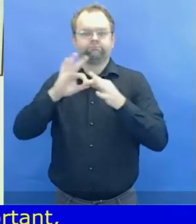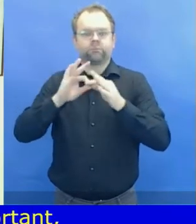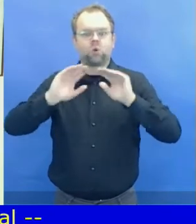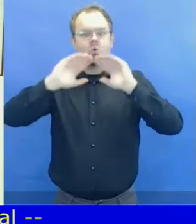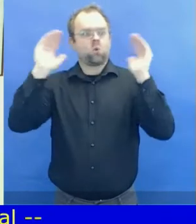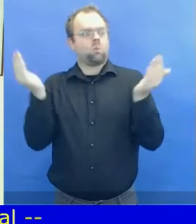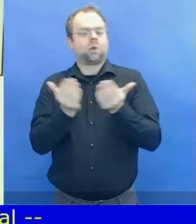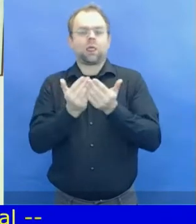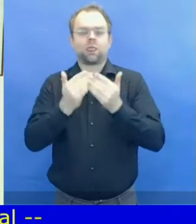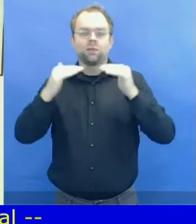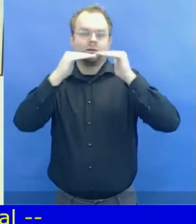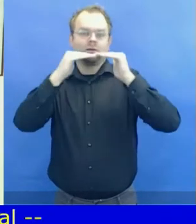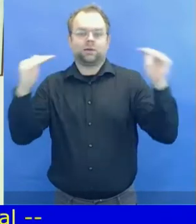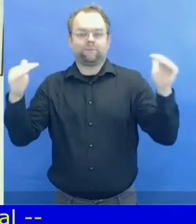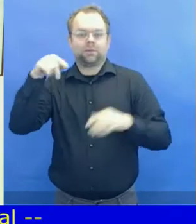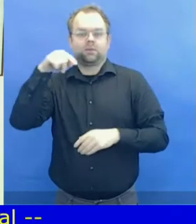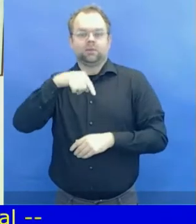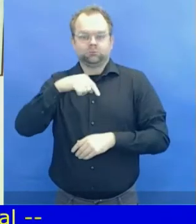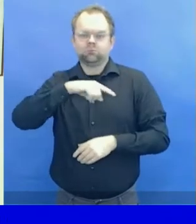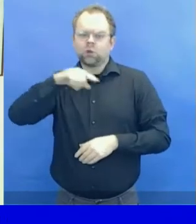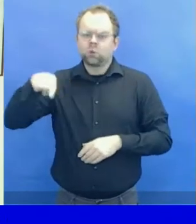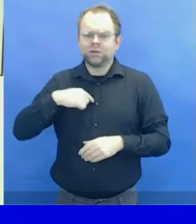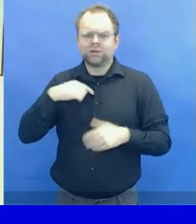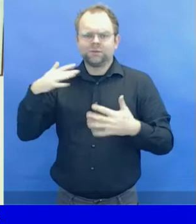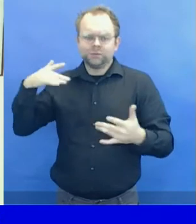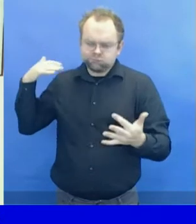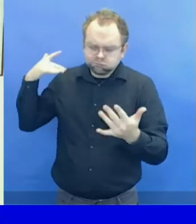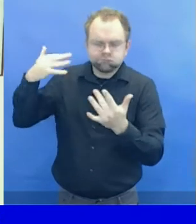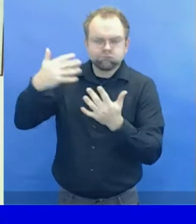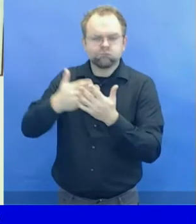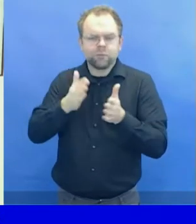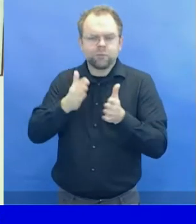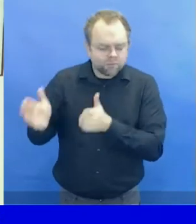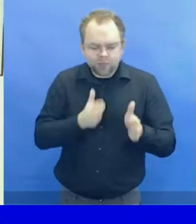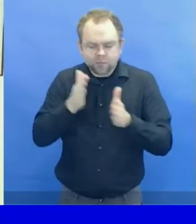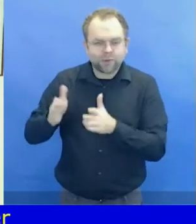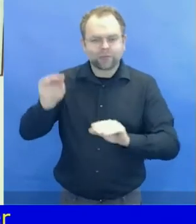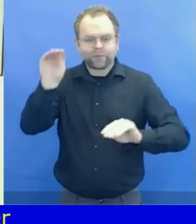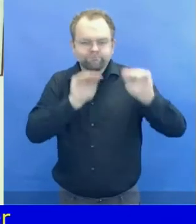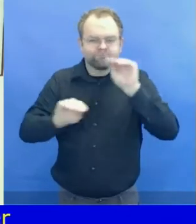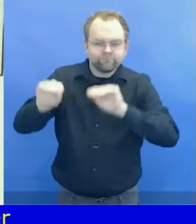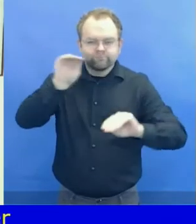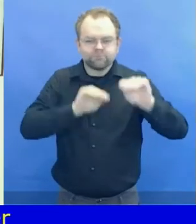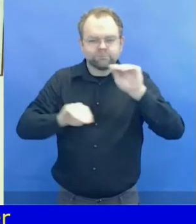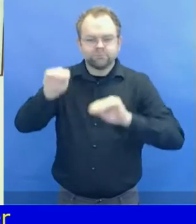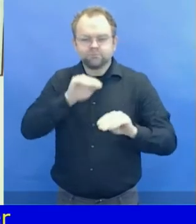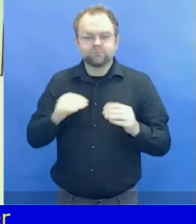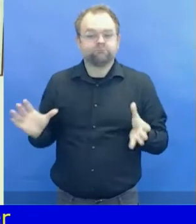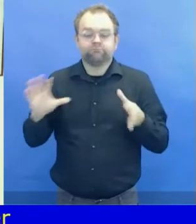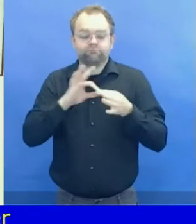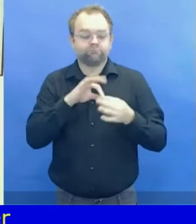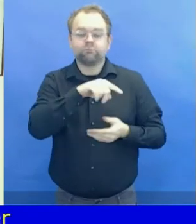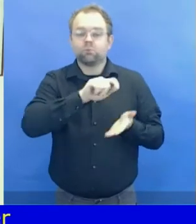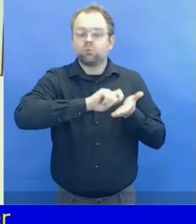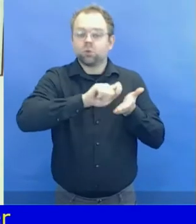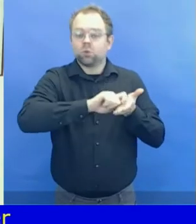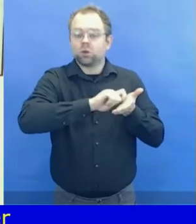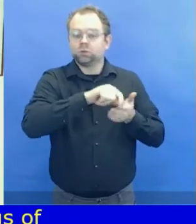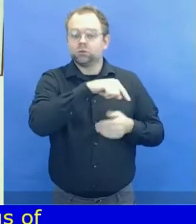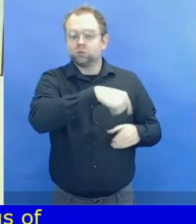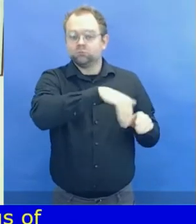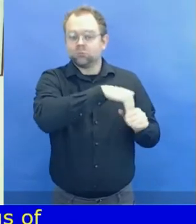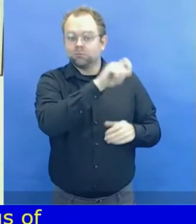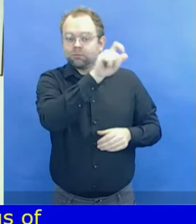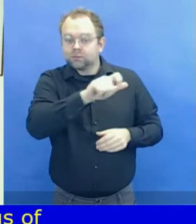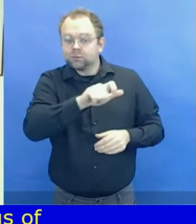UN system, and non-governmental organizations to meet and to engage in dialogue on a common goal, that is